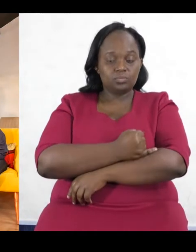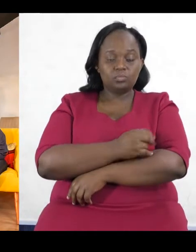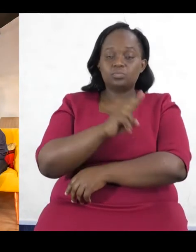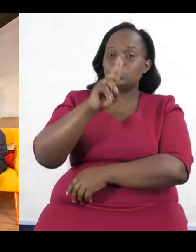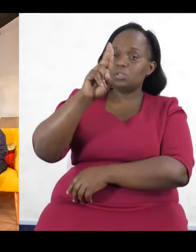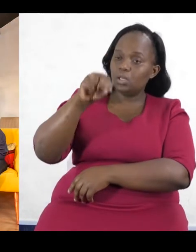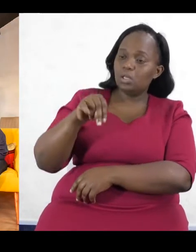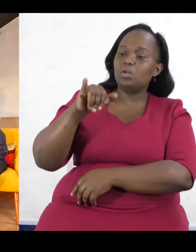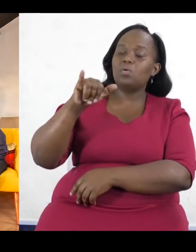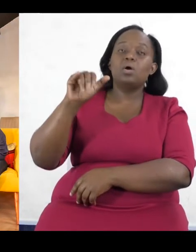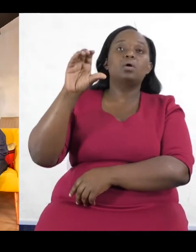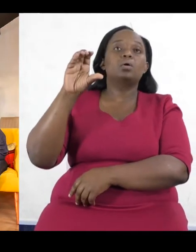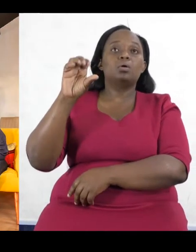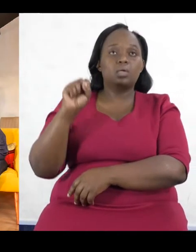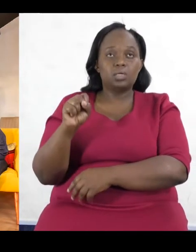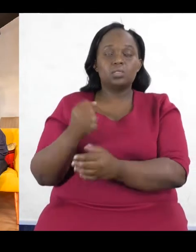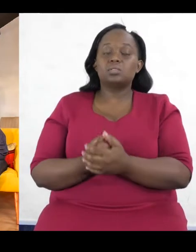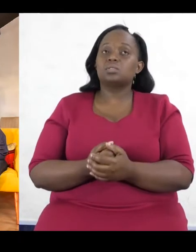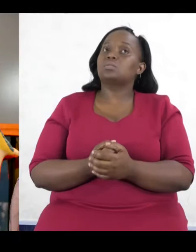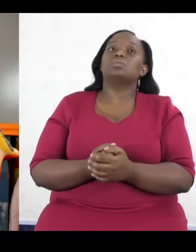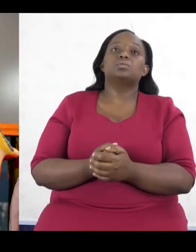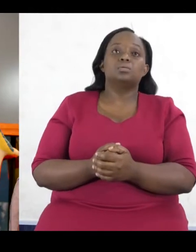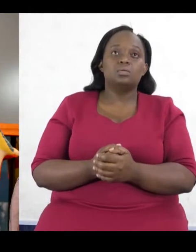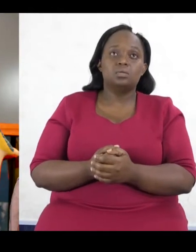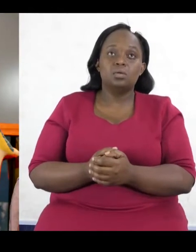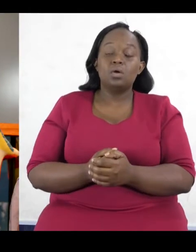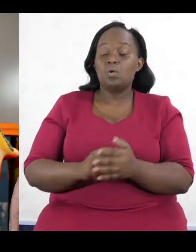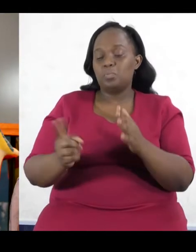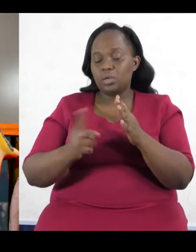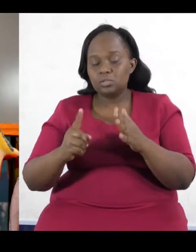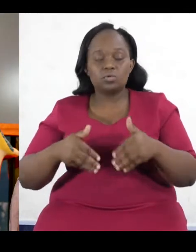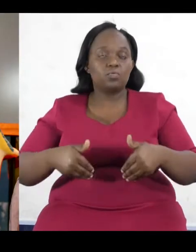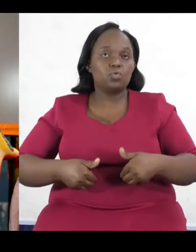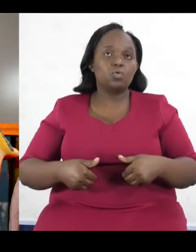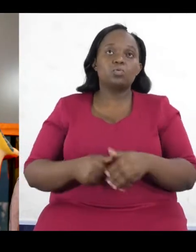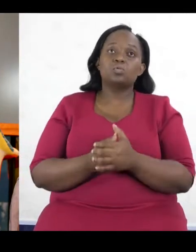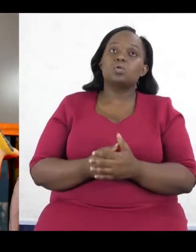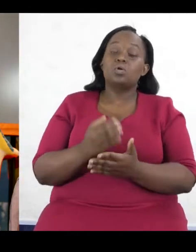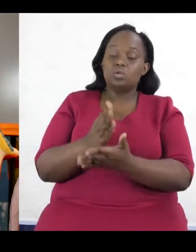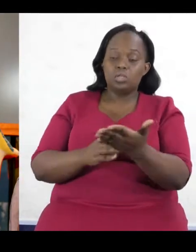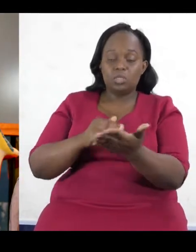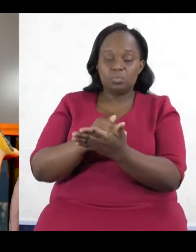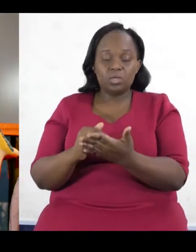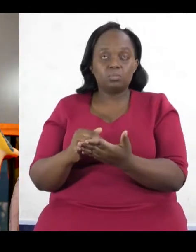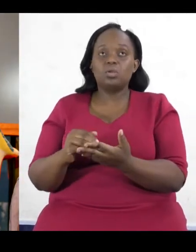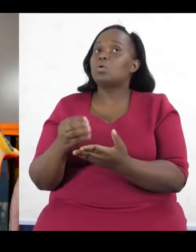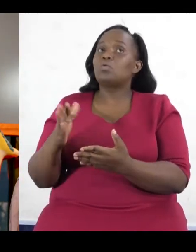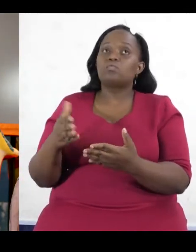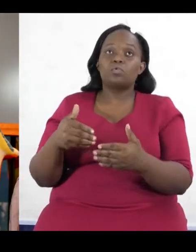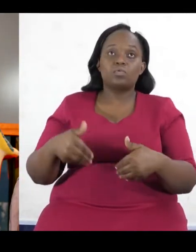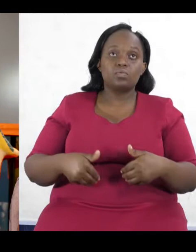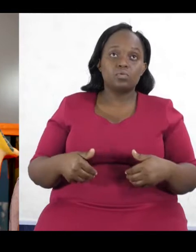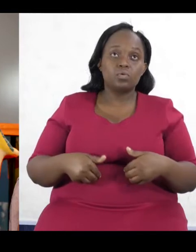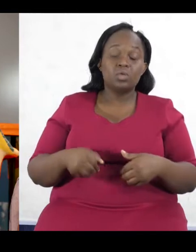Young, the Ministry of Youth and whatever, the Department of Youth, and even within each county, there's actually a section